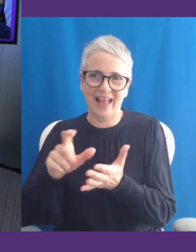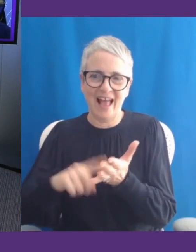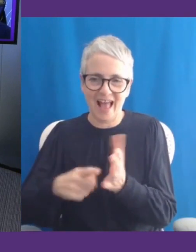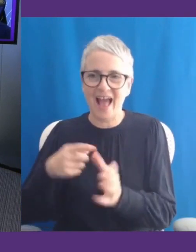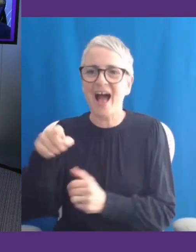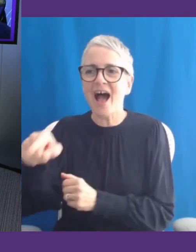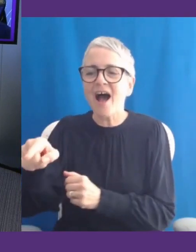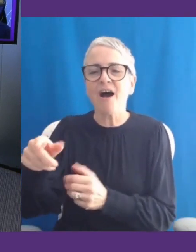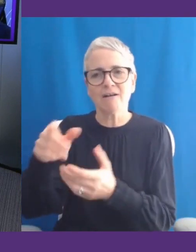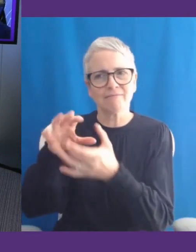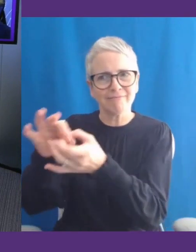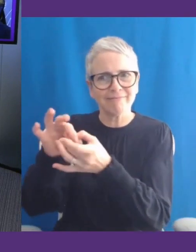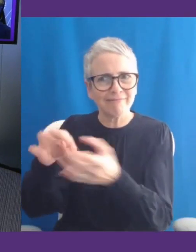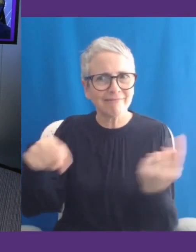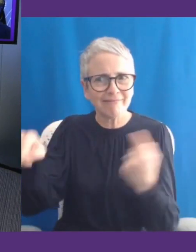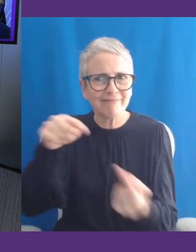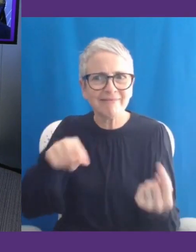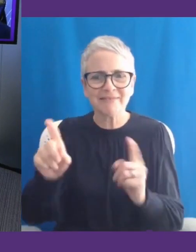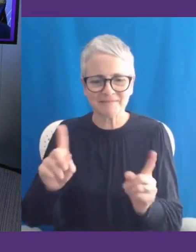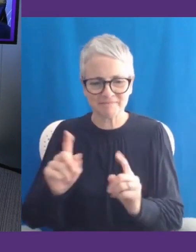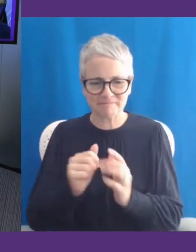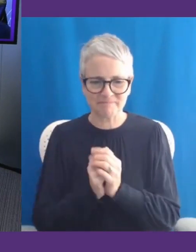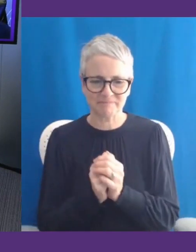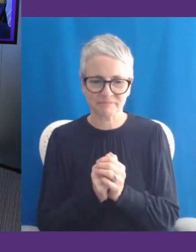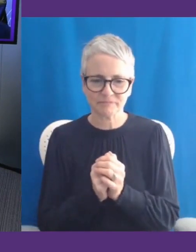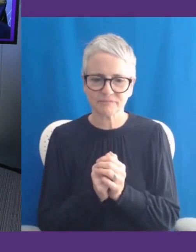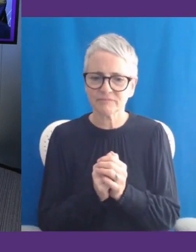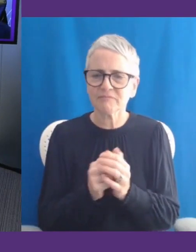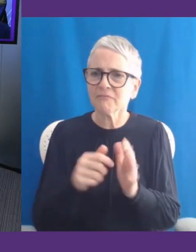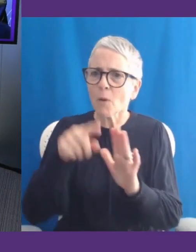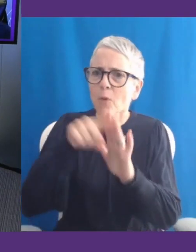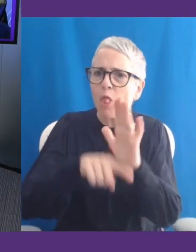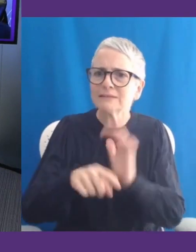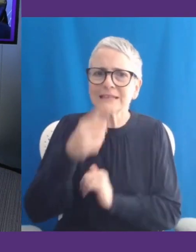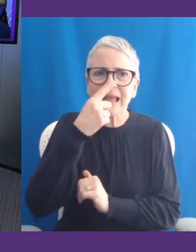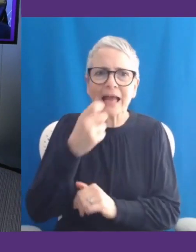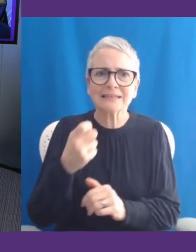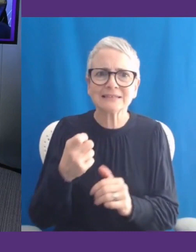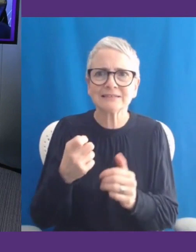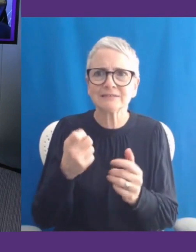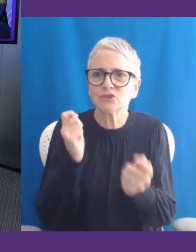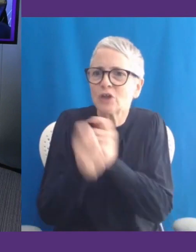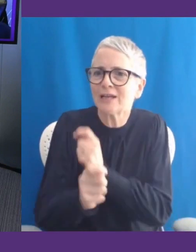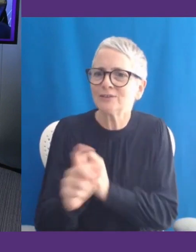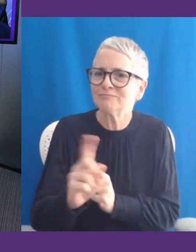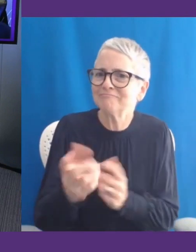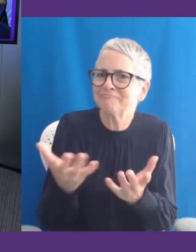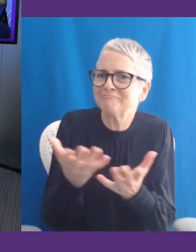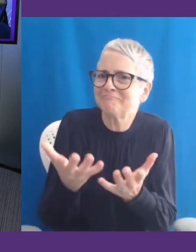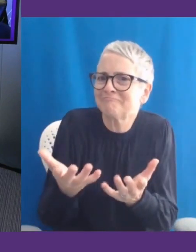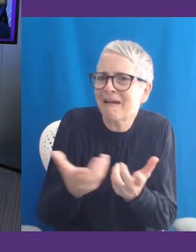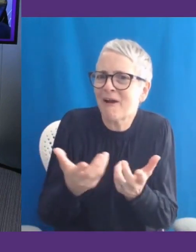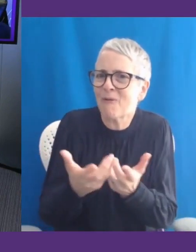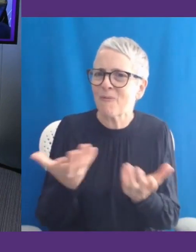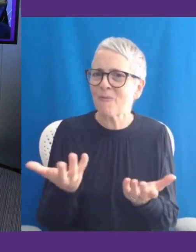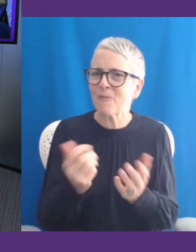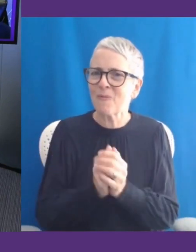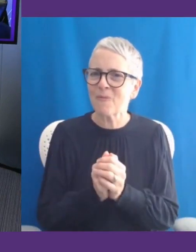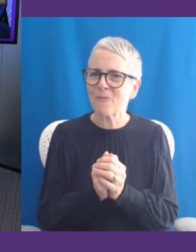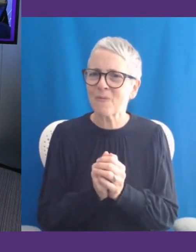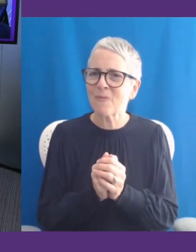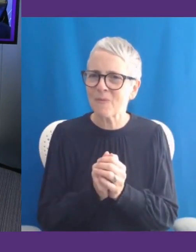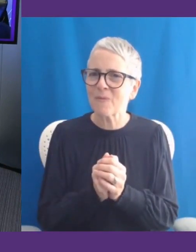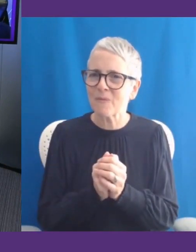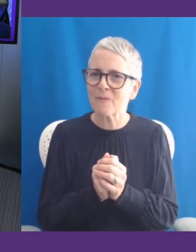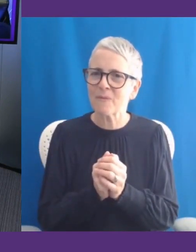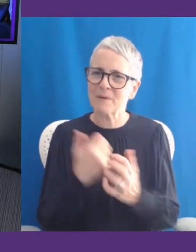policy make, do you think? Sorry, what role can policy play in making change happen? And maybe from those two perspectives, it'd be interesting to